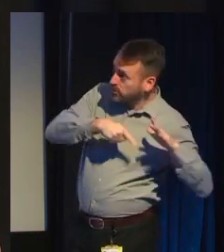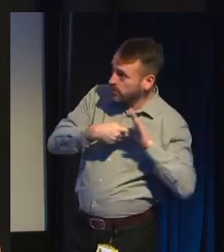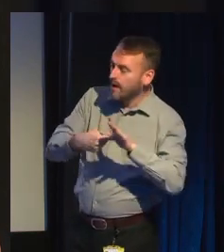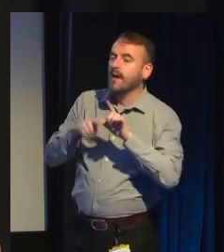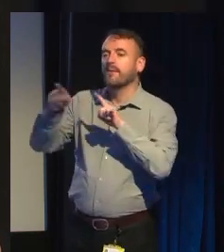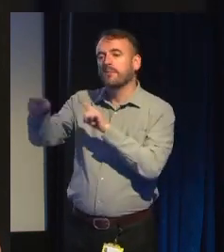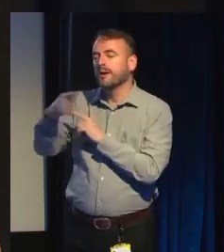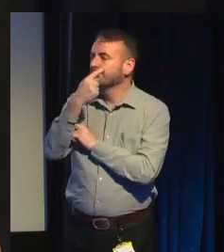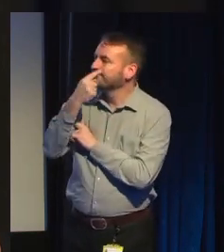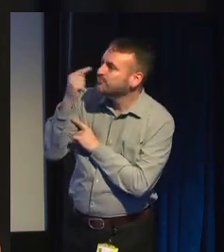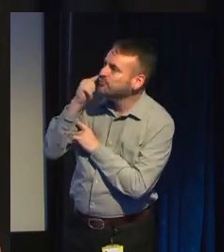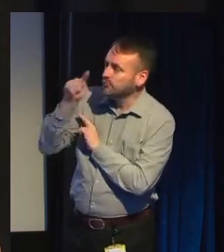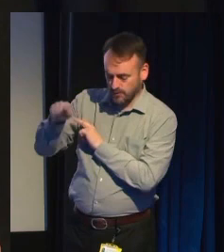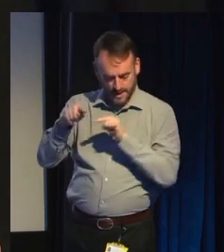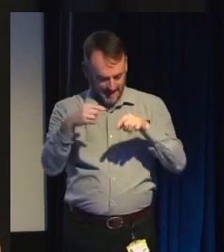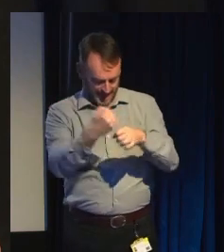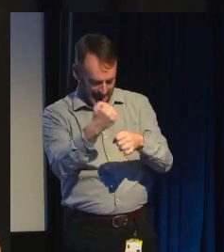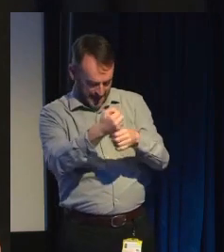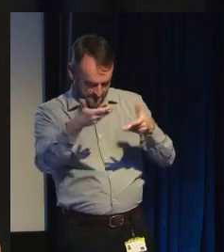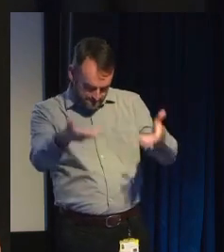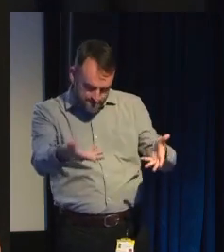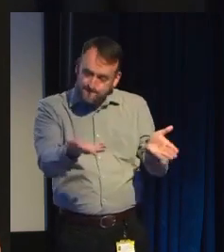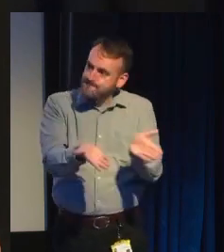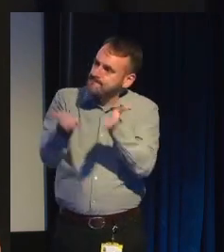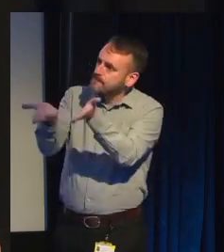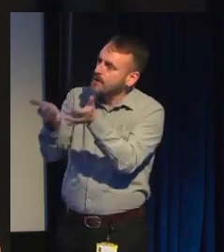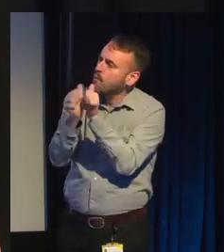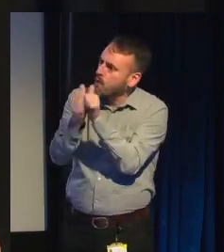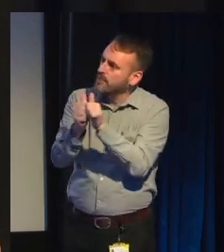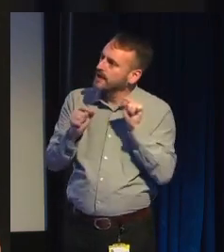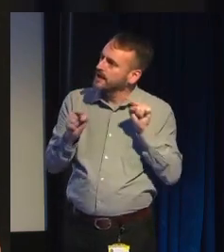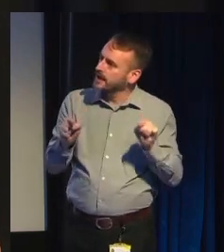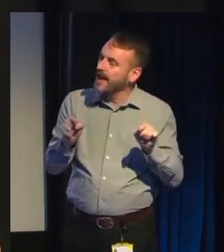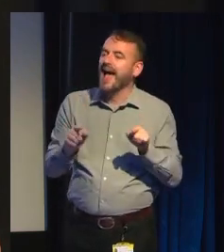are worthy and that they adhere to some of the rules of higher culture.